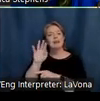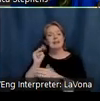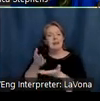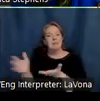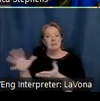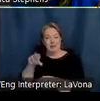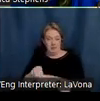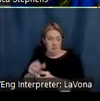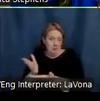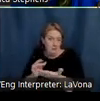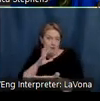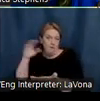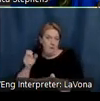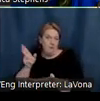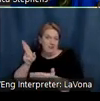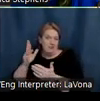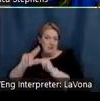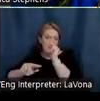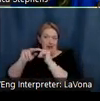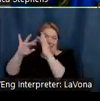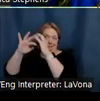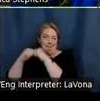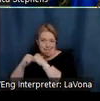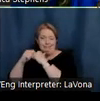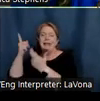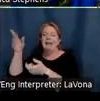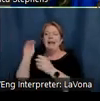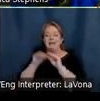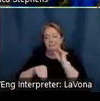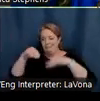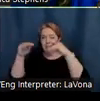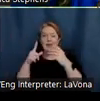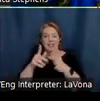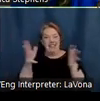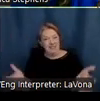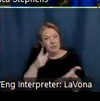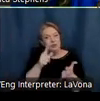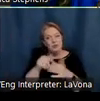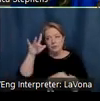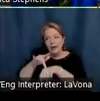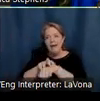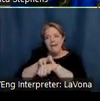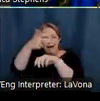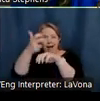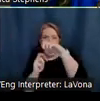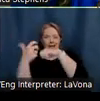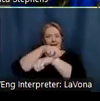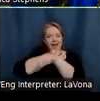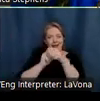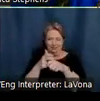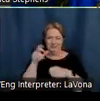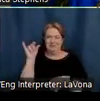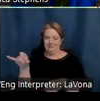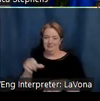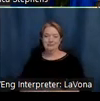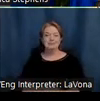historical buildings, where visitors are encouraged to touch, climb, and play on the exhibits. So after just a few